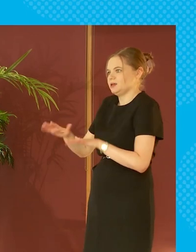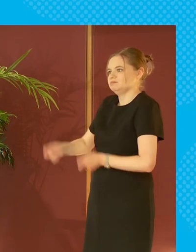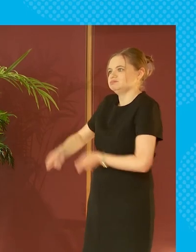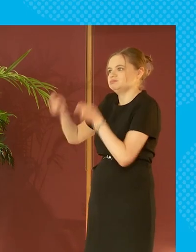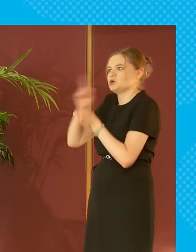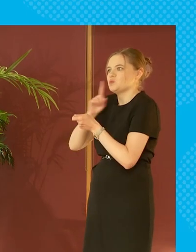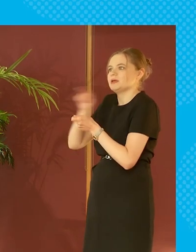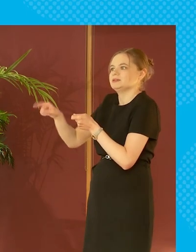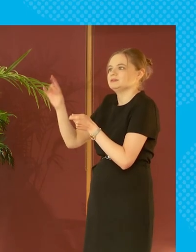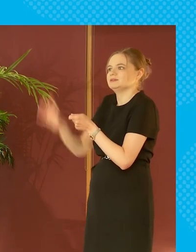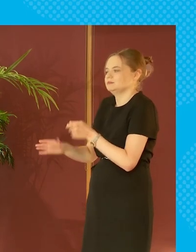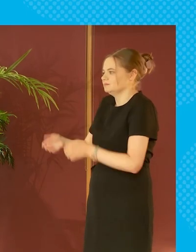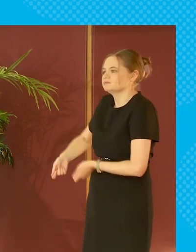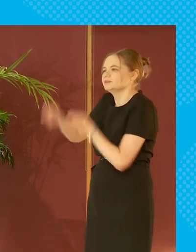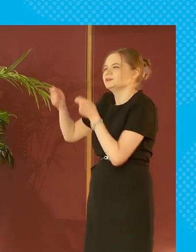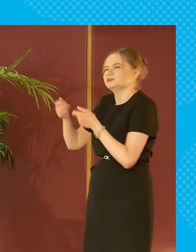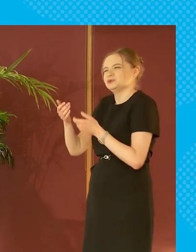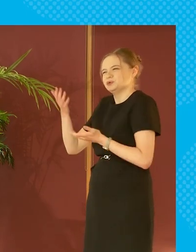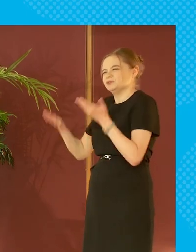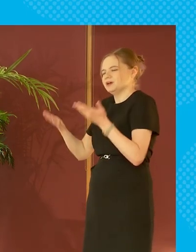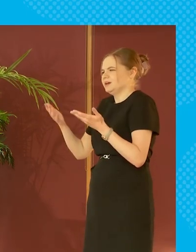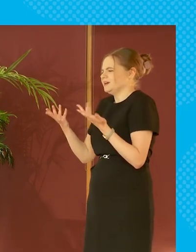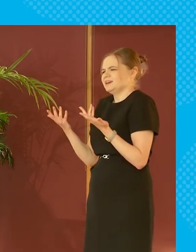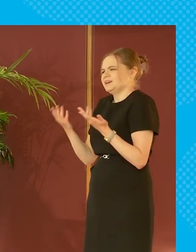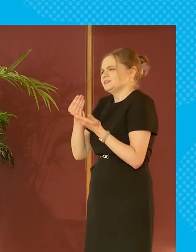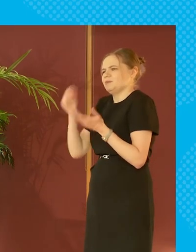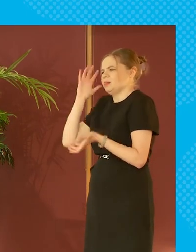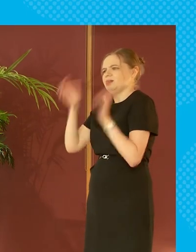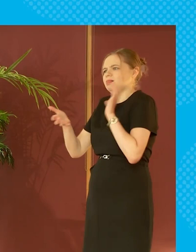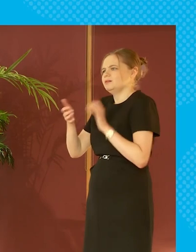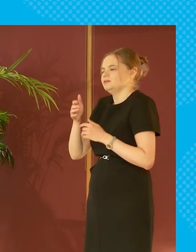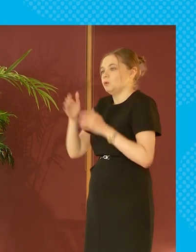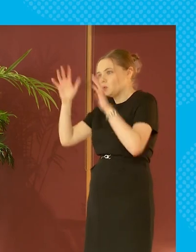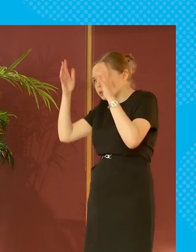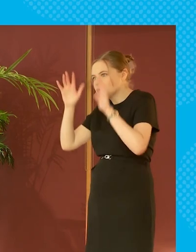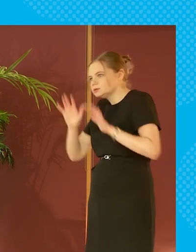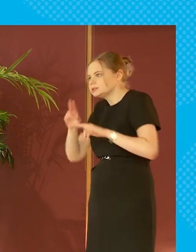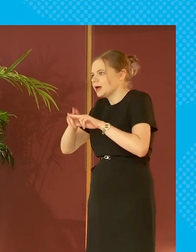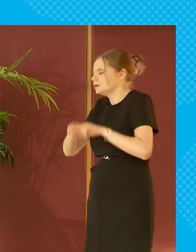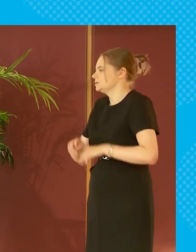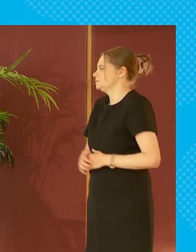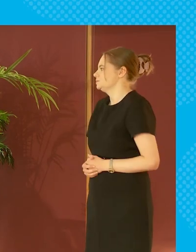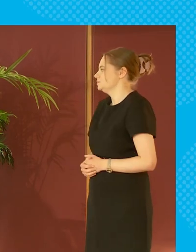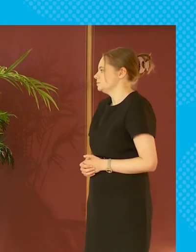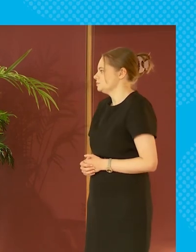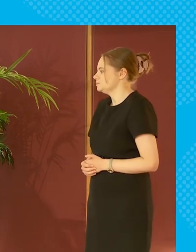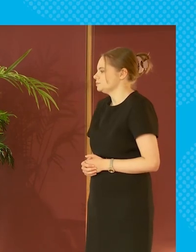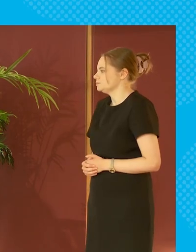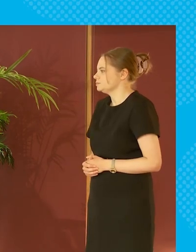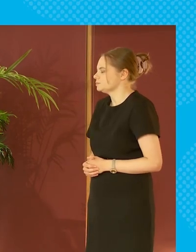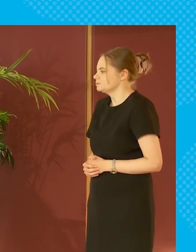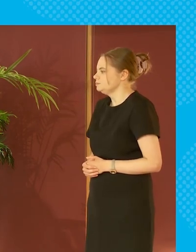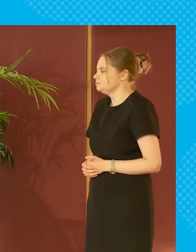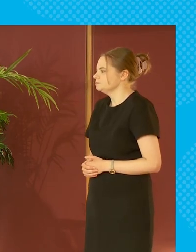do you know so there's all the sort of things the the contradictory things that you would see in society as those intensified in a